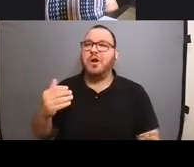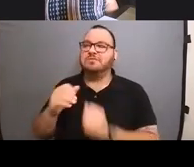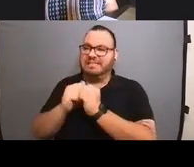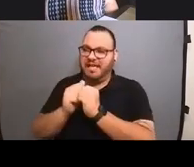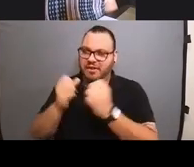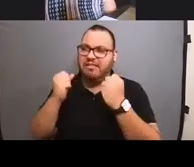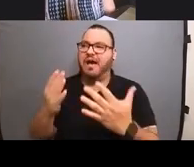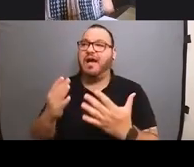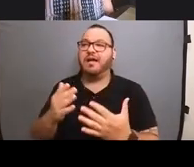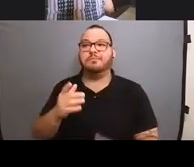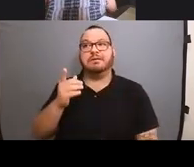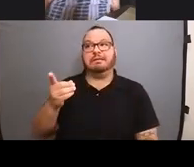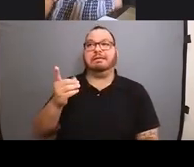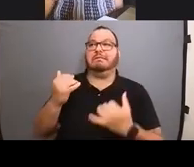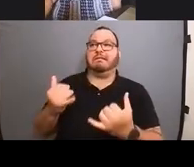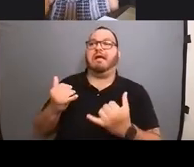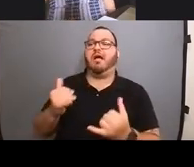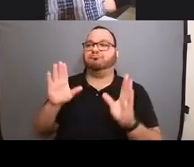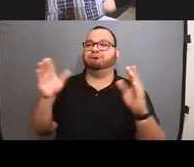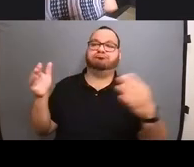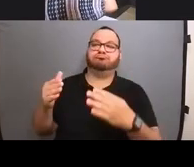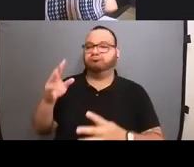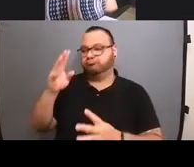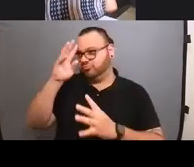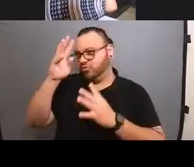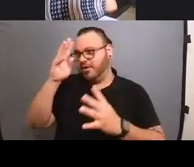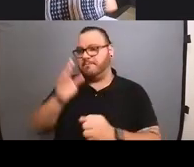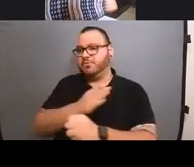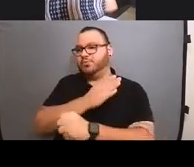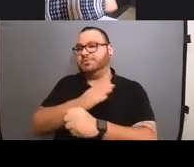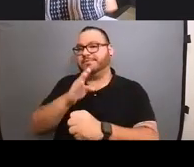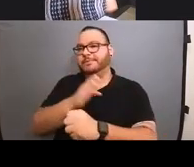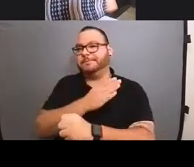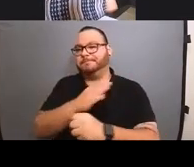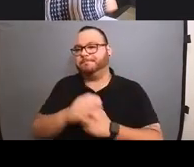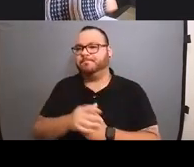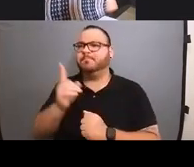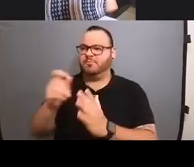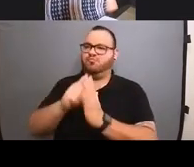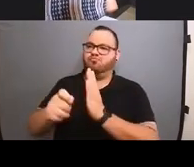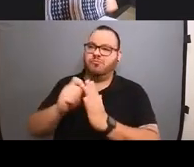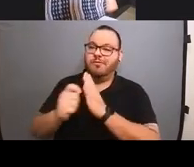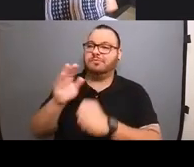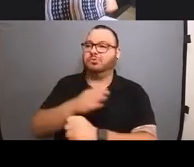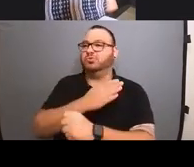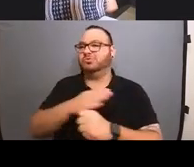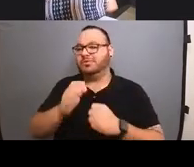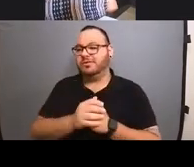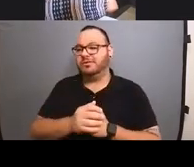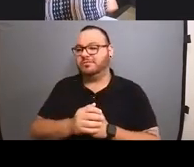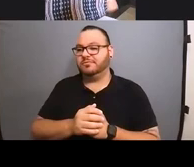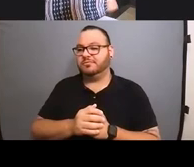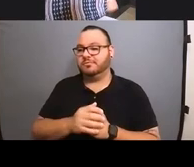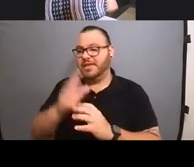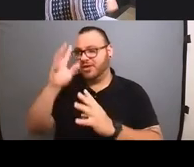Um, now he likes to just focus on, he creates music. He composes music. He creates a lot of, uh,